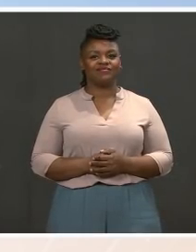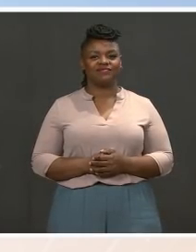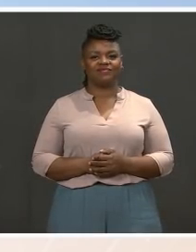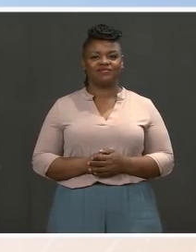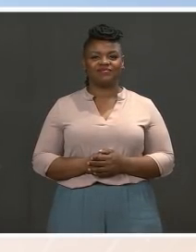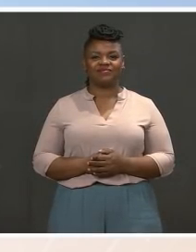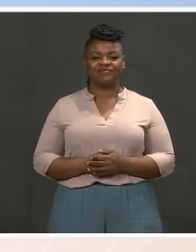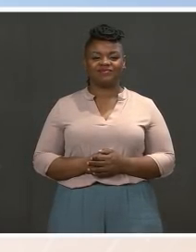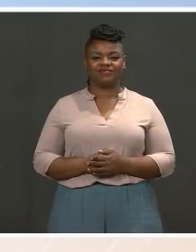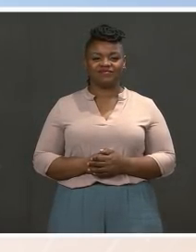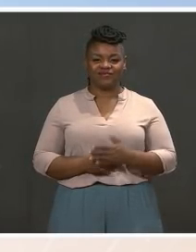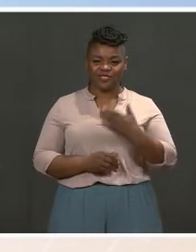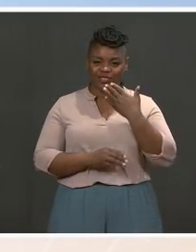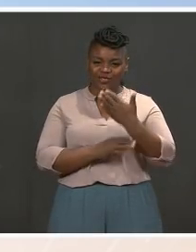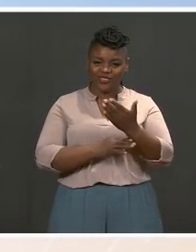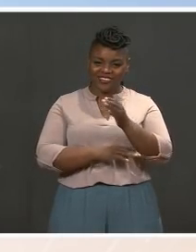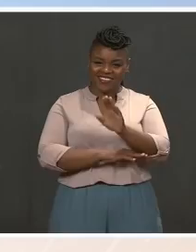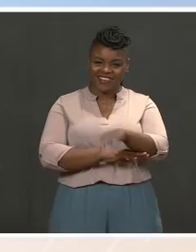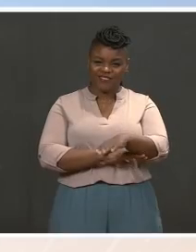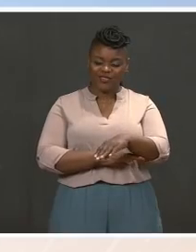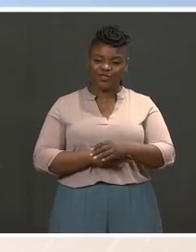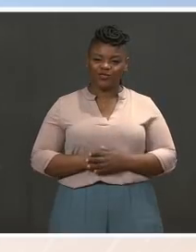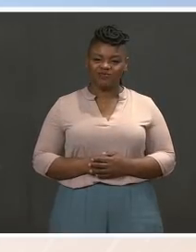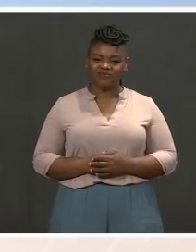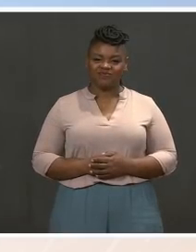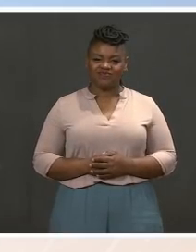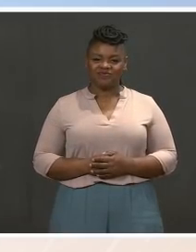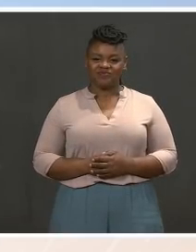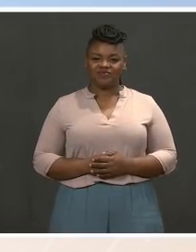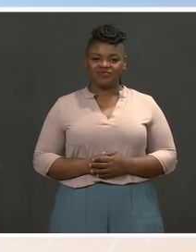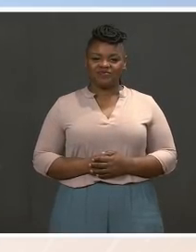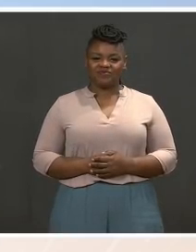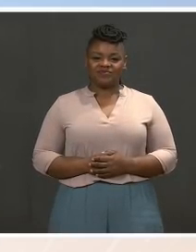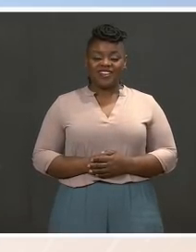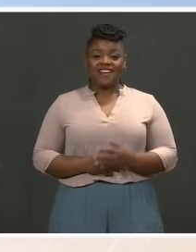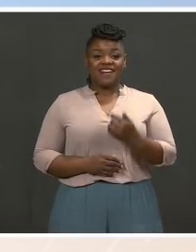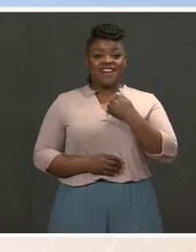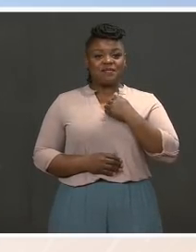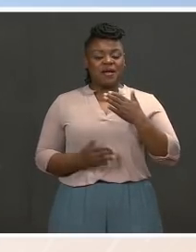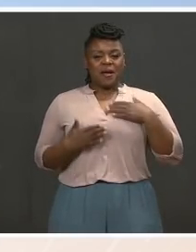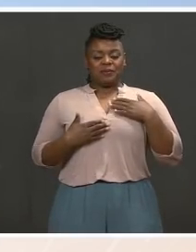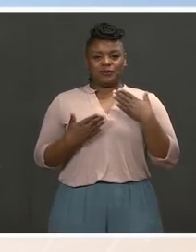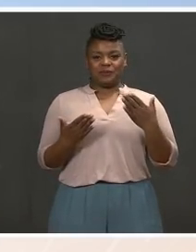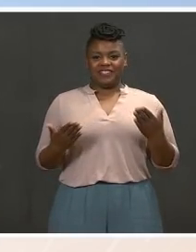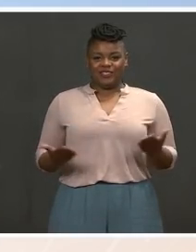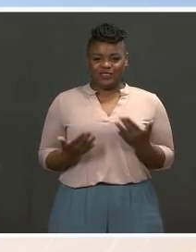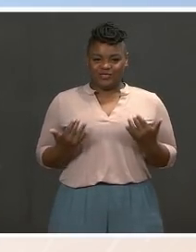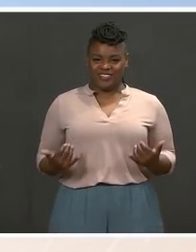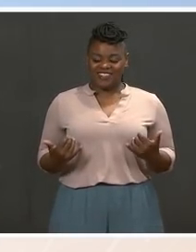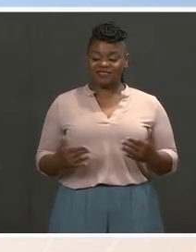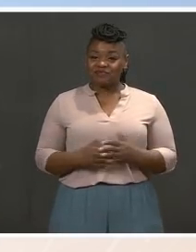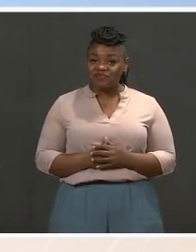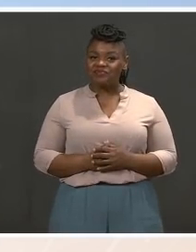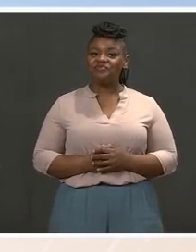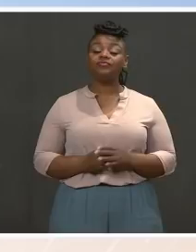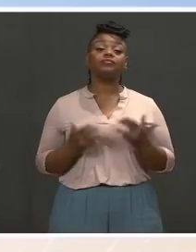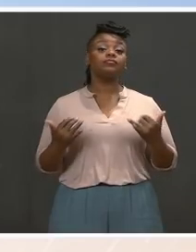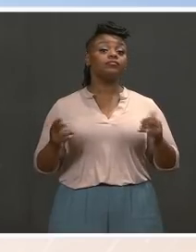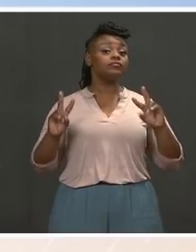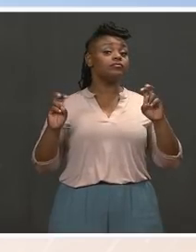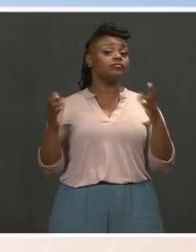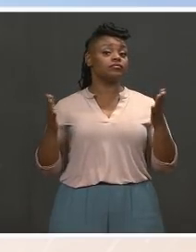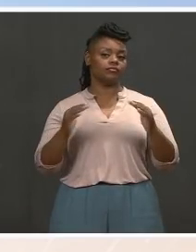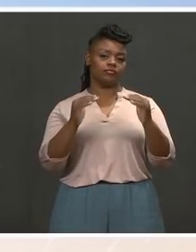Good afternoon. It's a pleasure to be here today. So today is Equal Pay Day, a day that is a